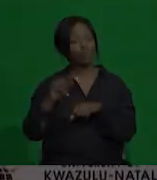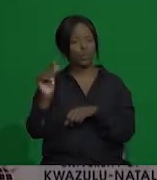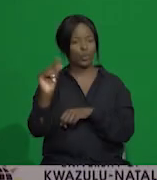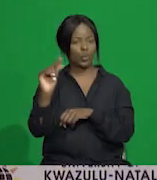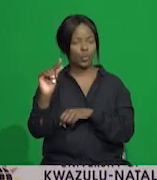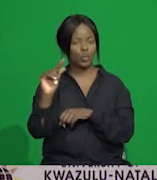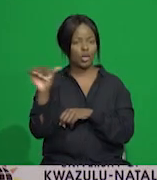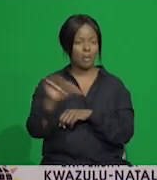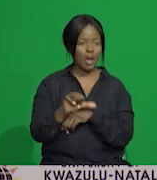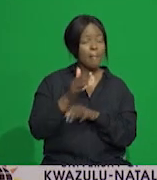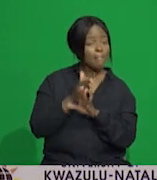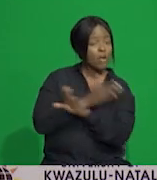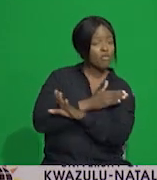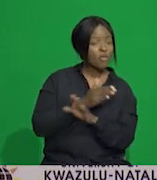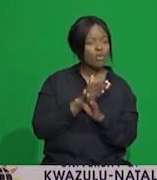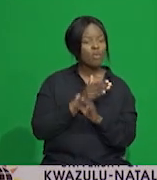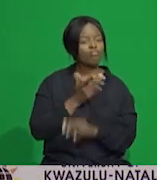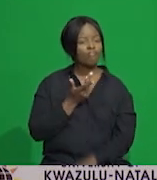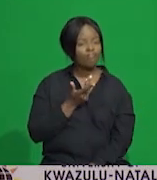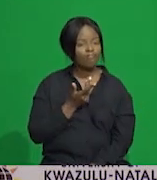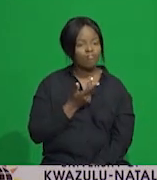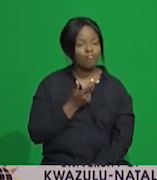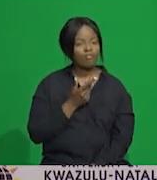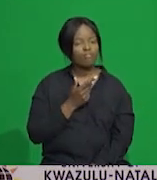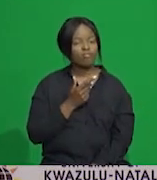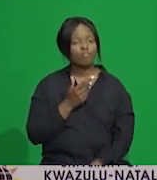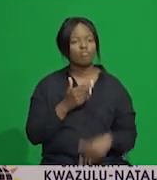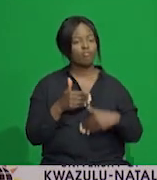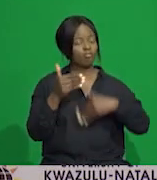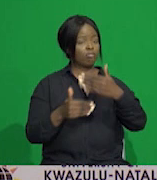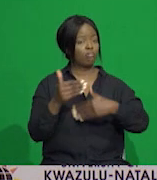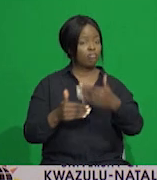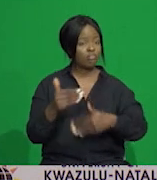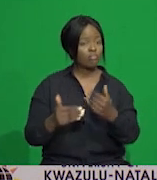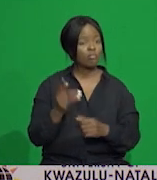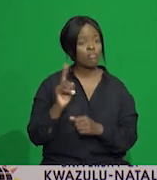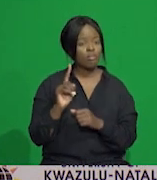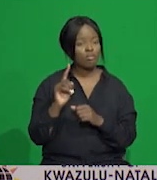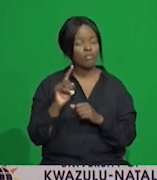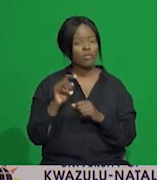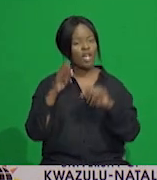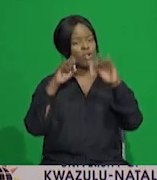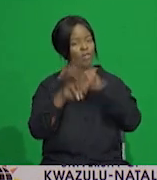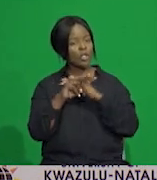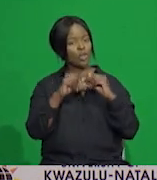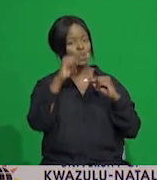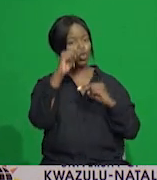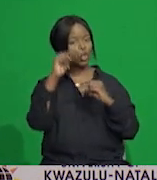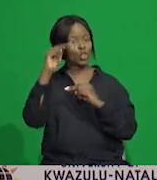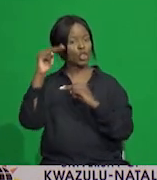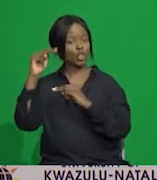Before we get on to that, we're going to move on to a couple of very short videos around